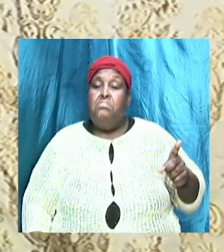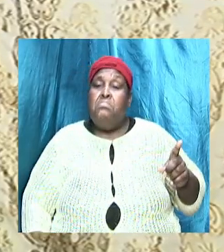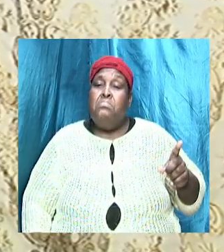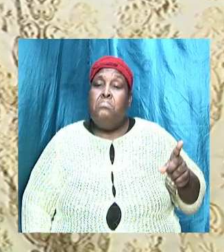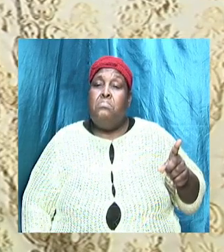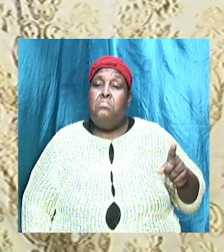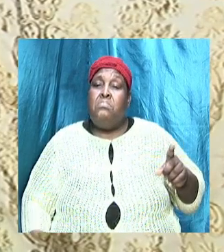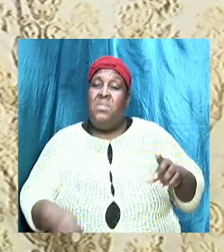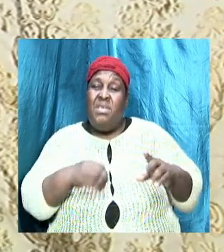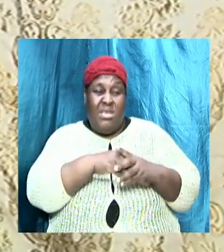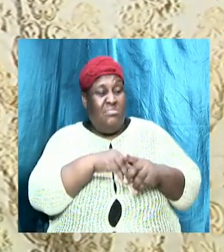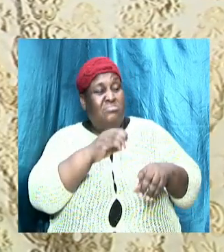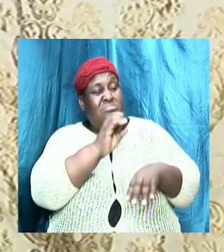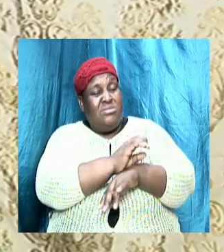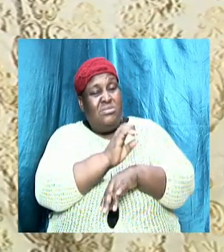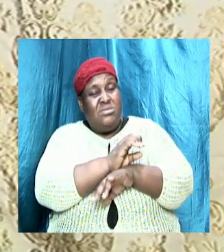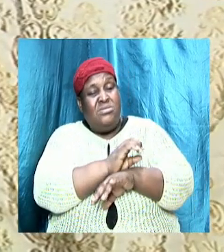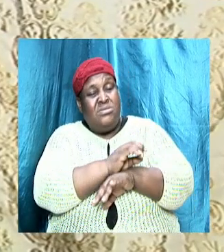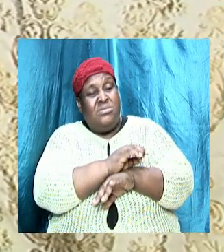In church